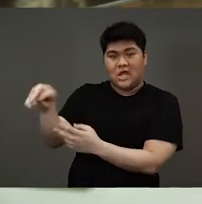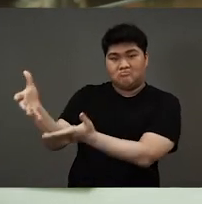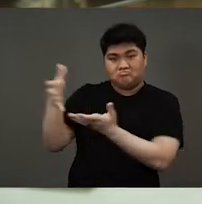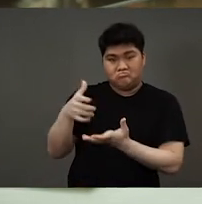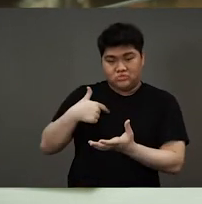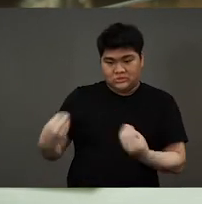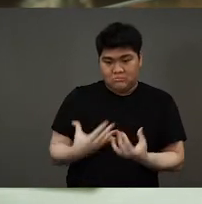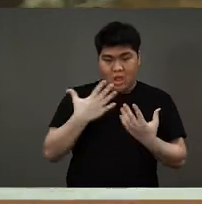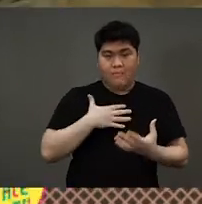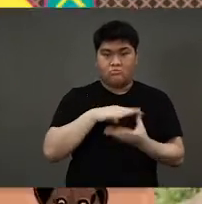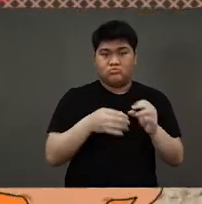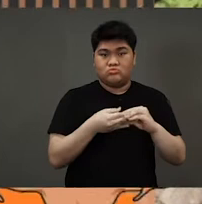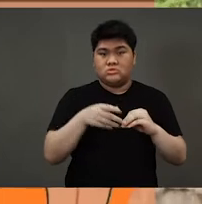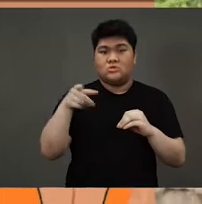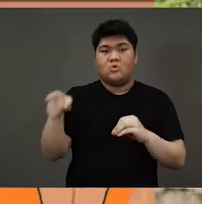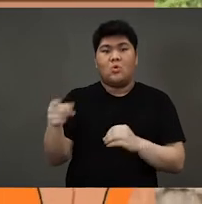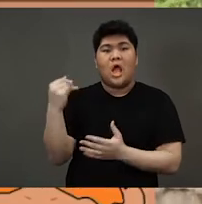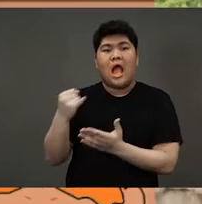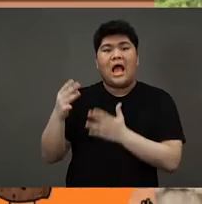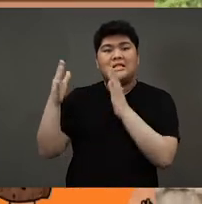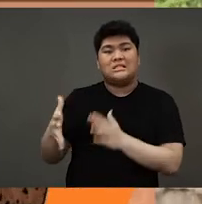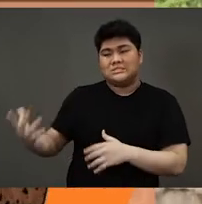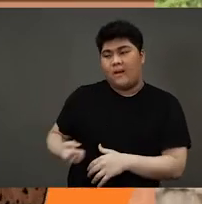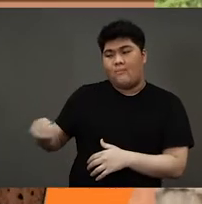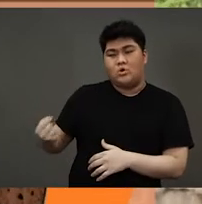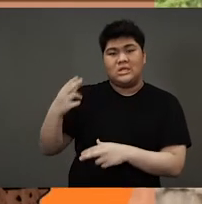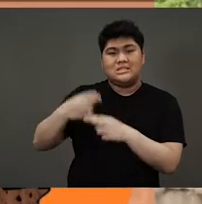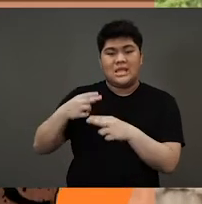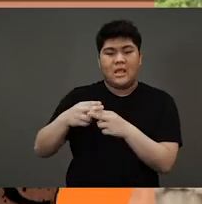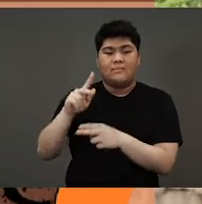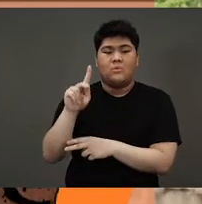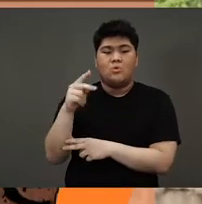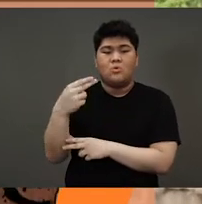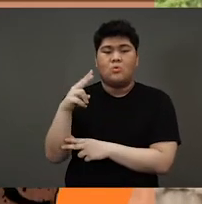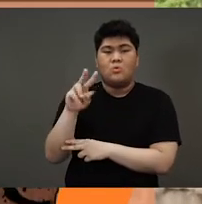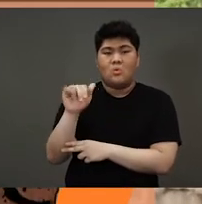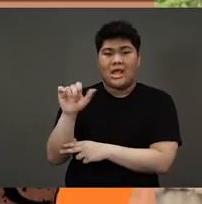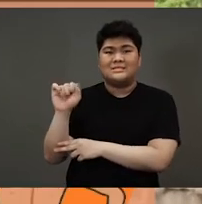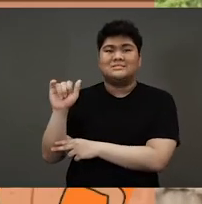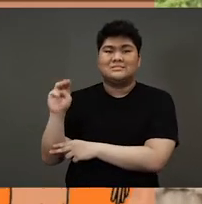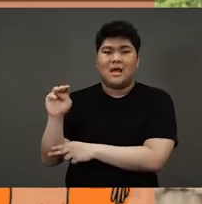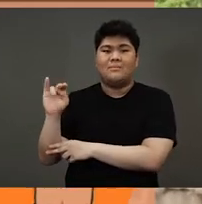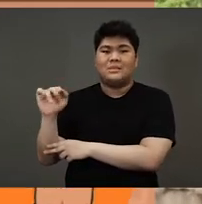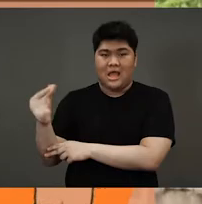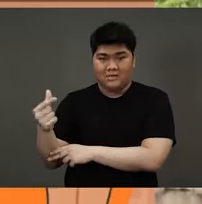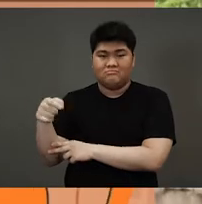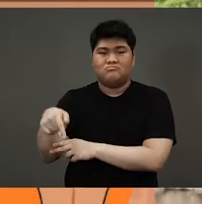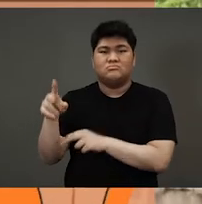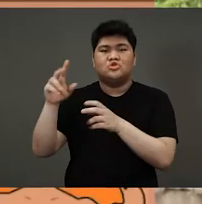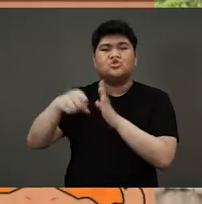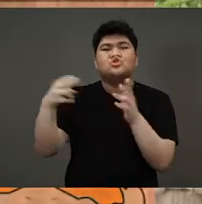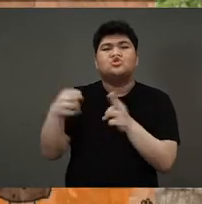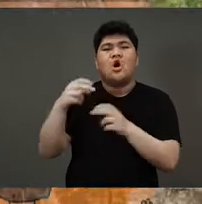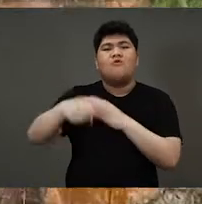for my story is by Cambodian artist Khoai Samnang and it's a short film titled Calling for Rain.